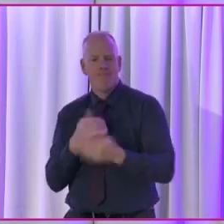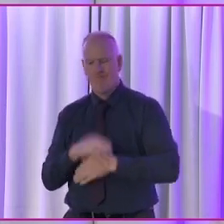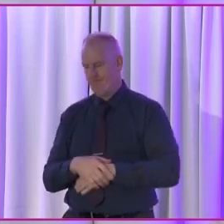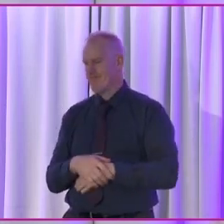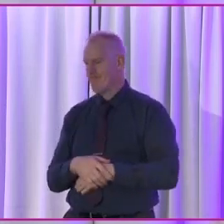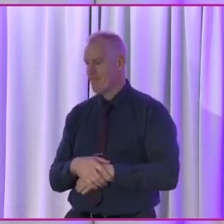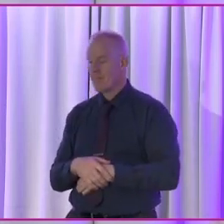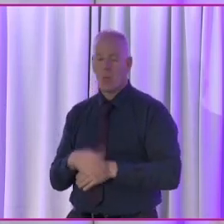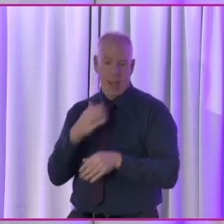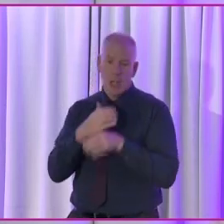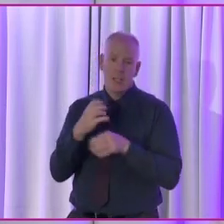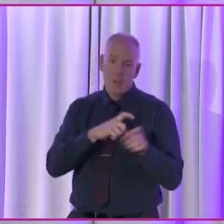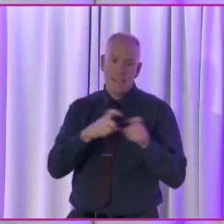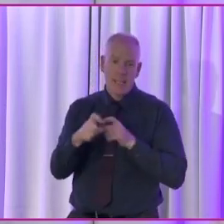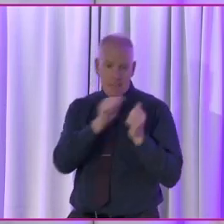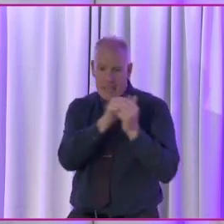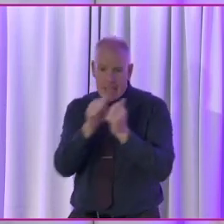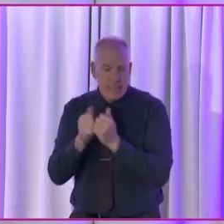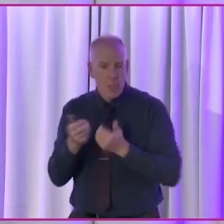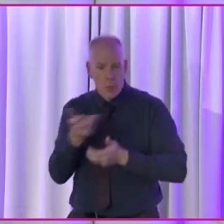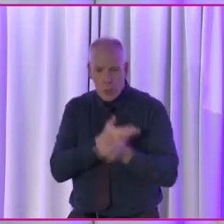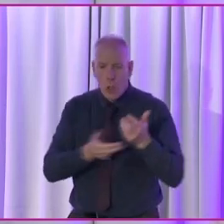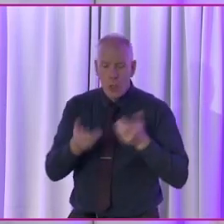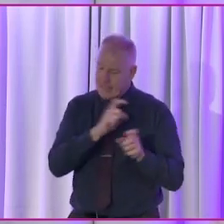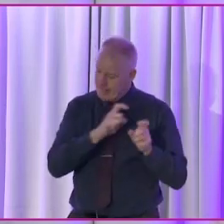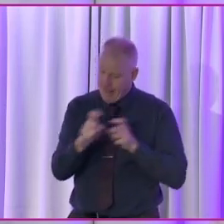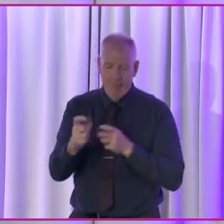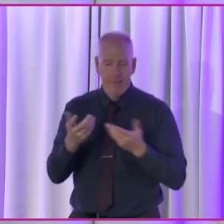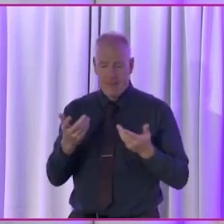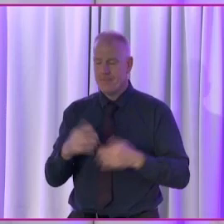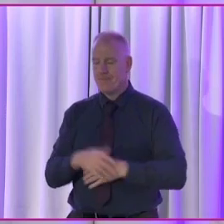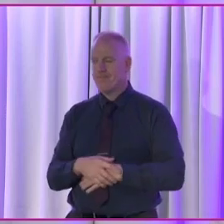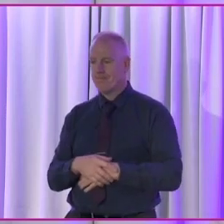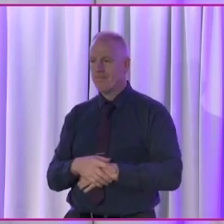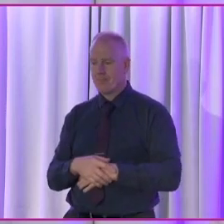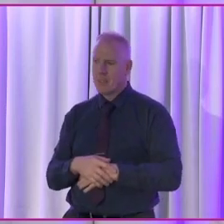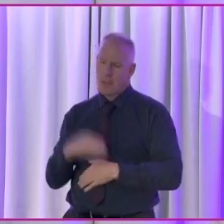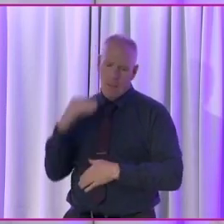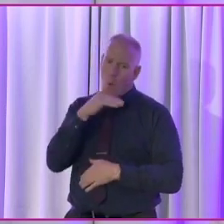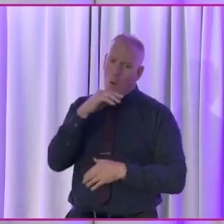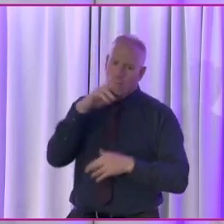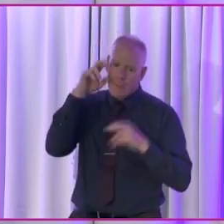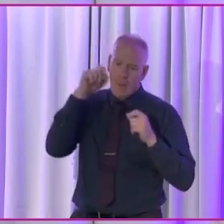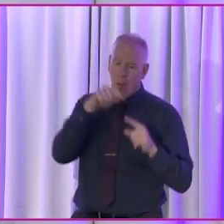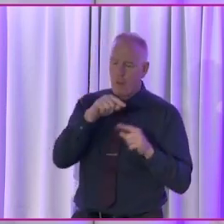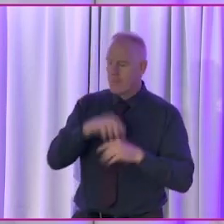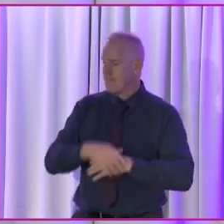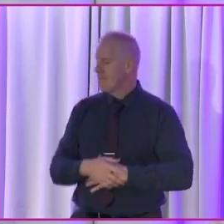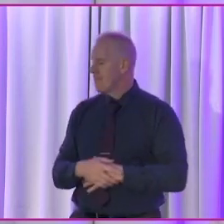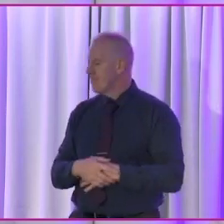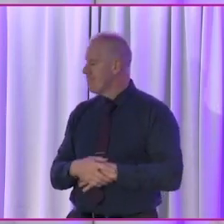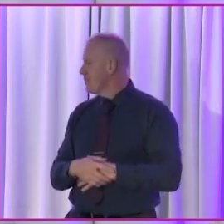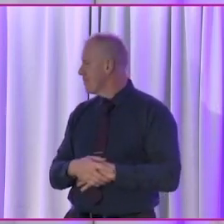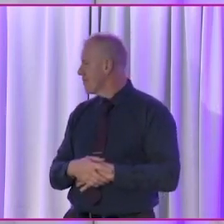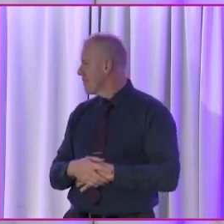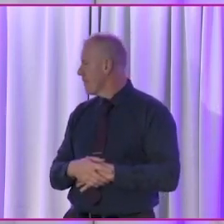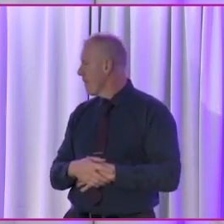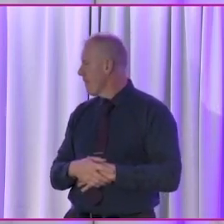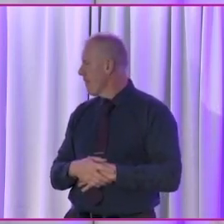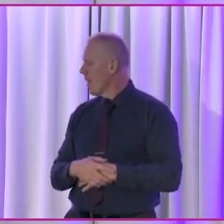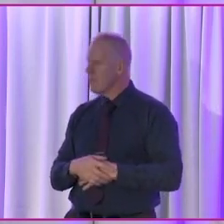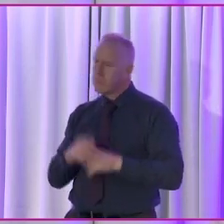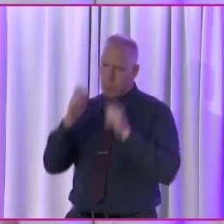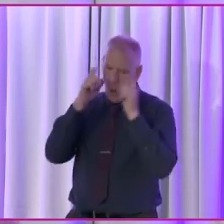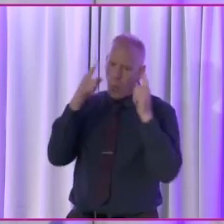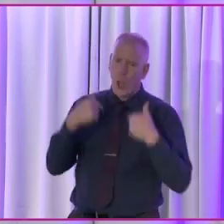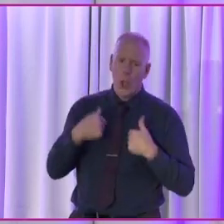continue that, continue to meet people and discuss issues with them. So I think that's very important. And we are very